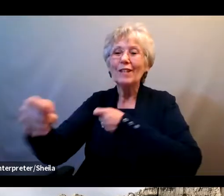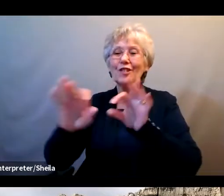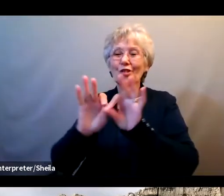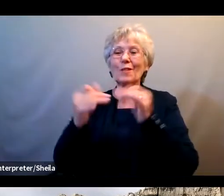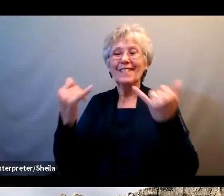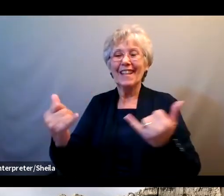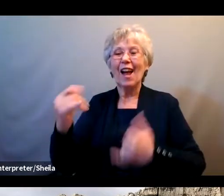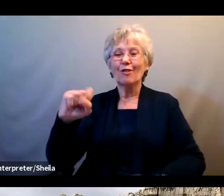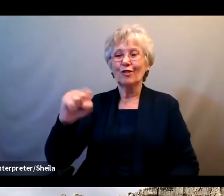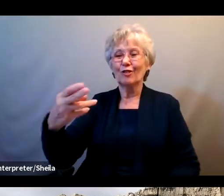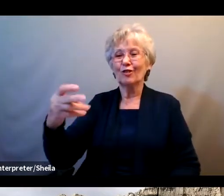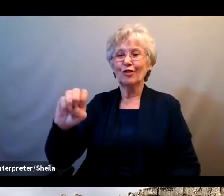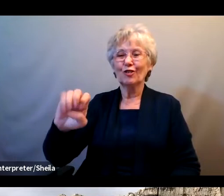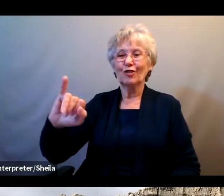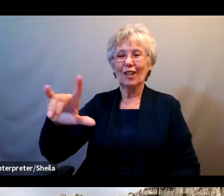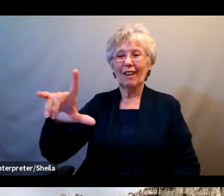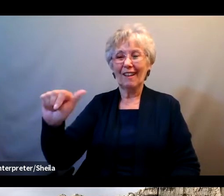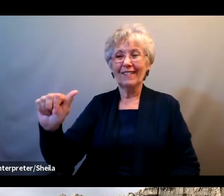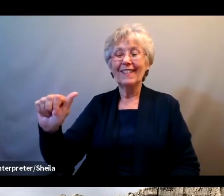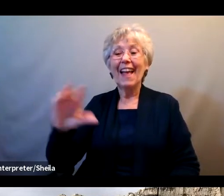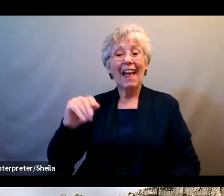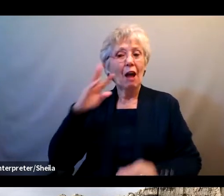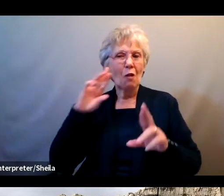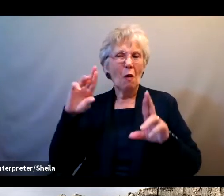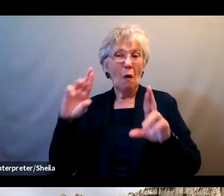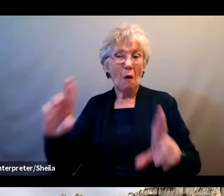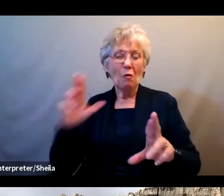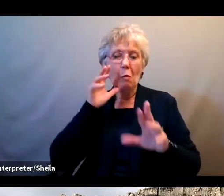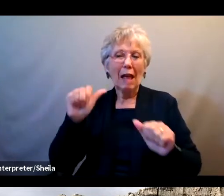so you can also hopefully follow along.